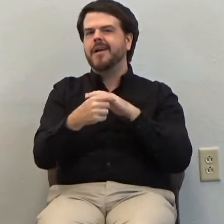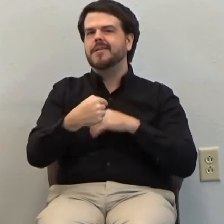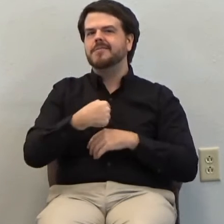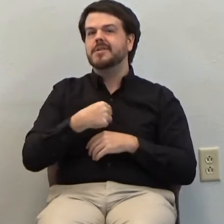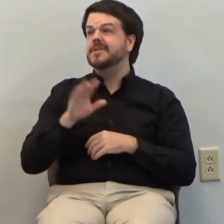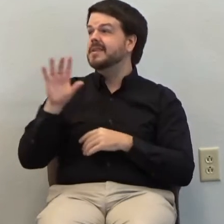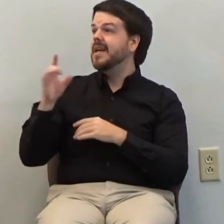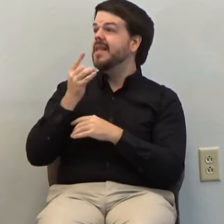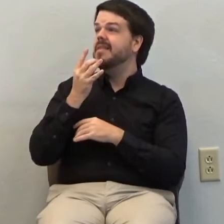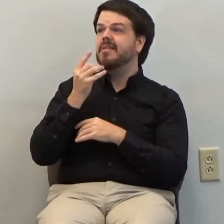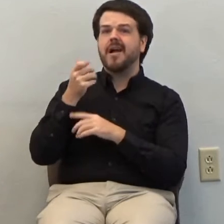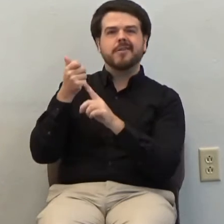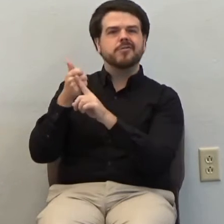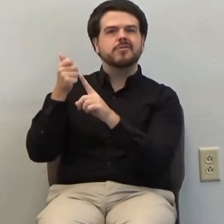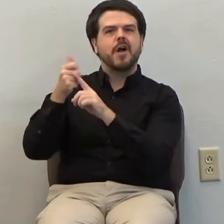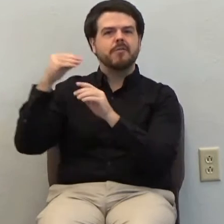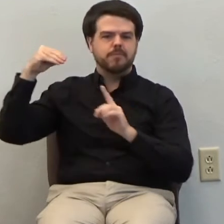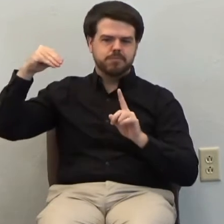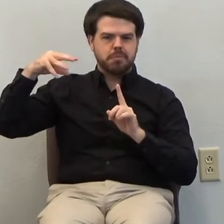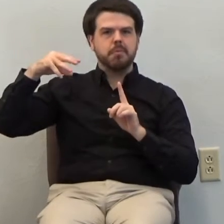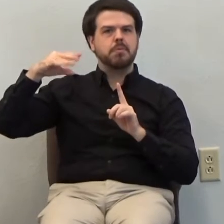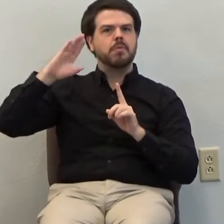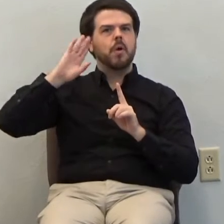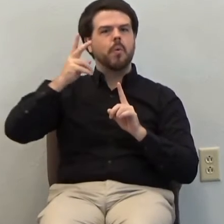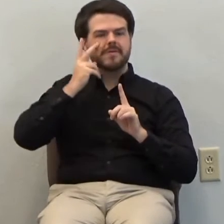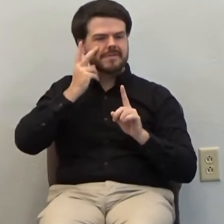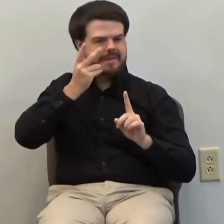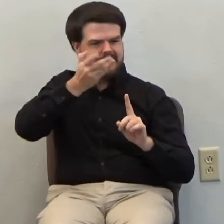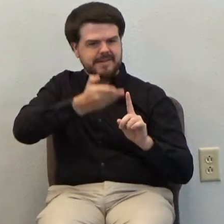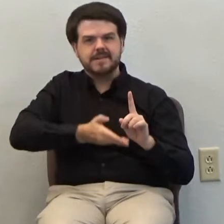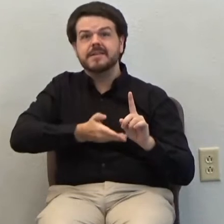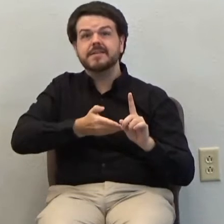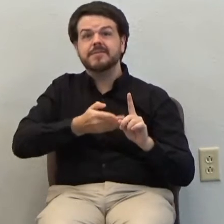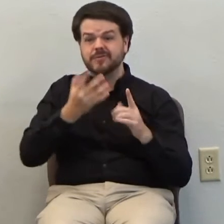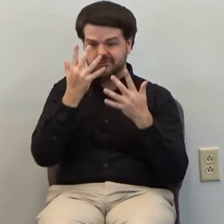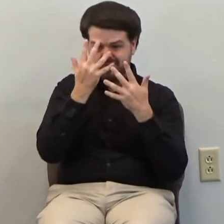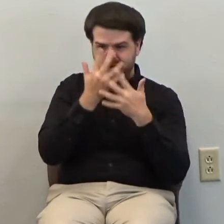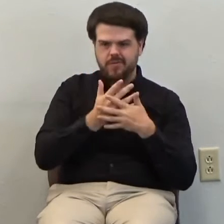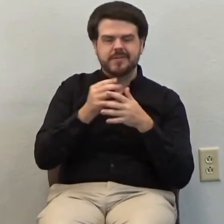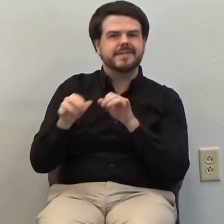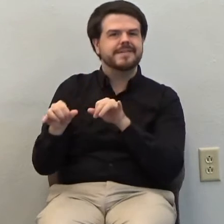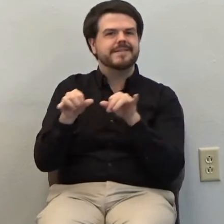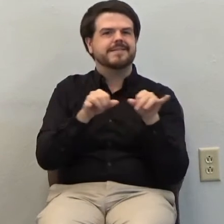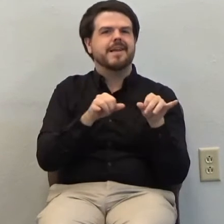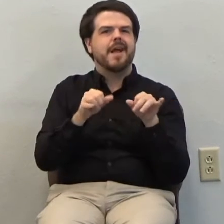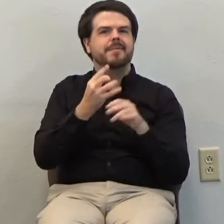light will shine like the day, for darkness is as light to you.